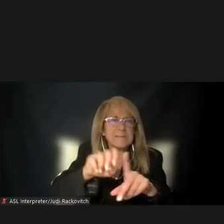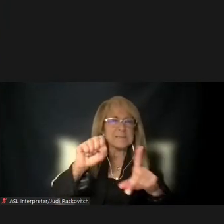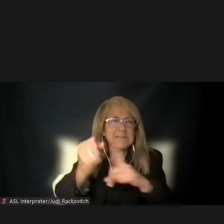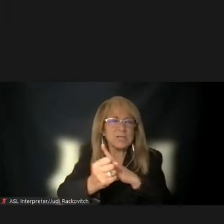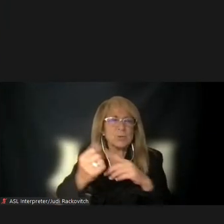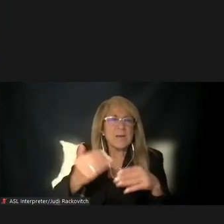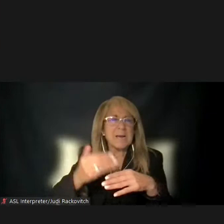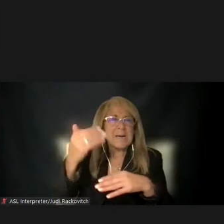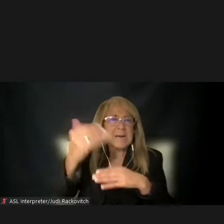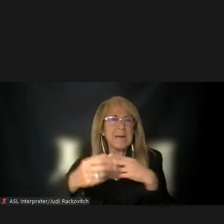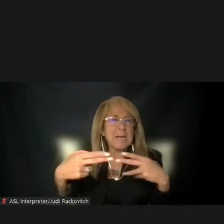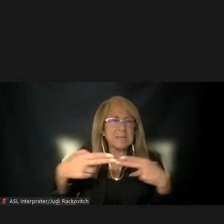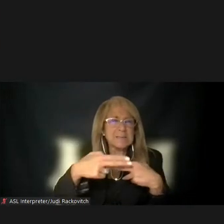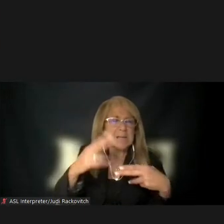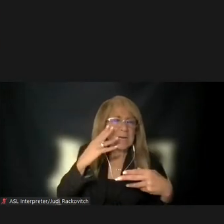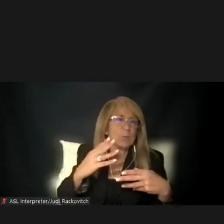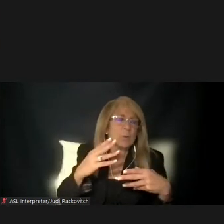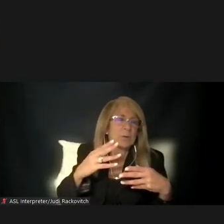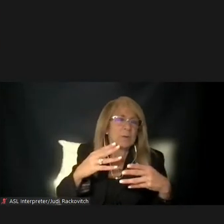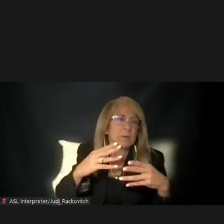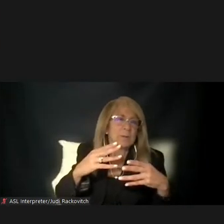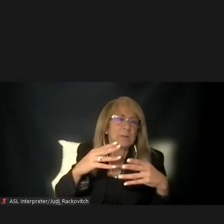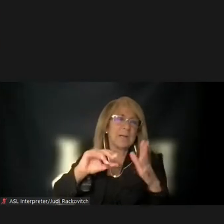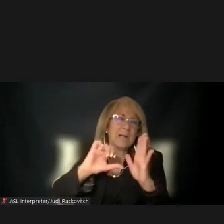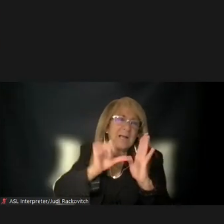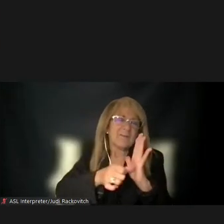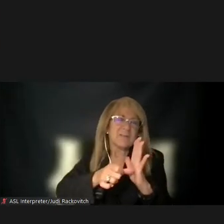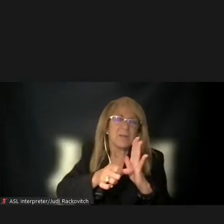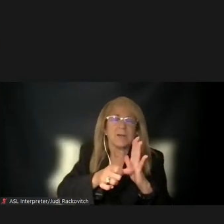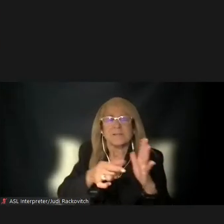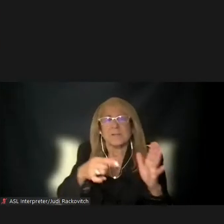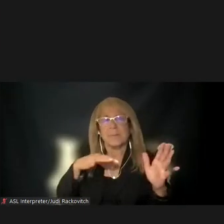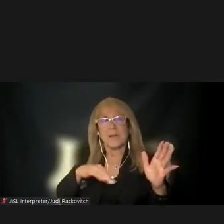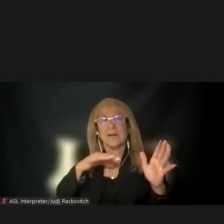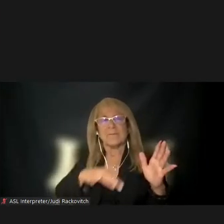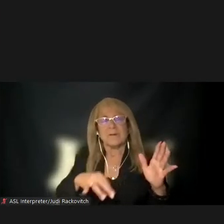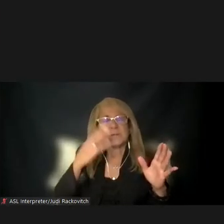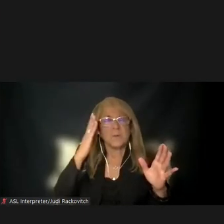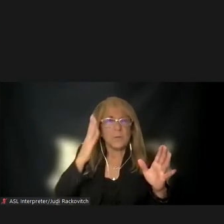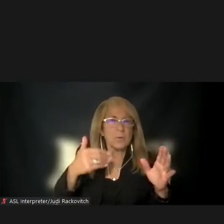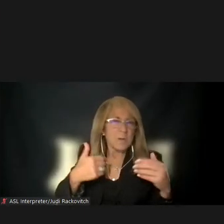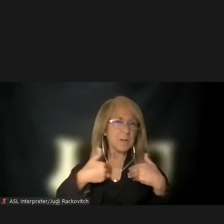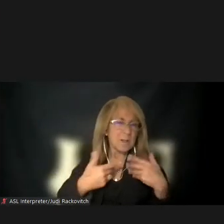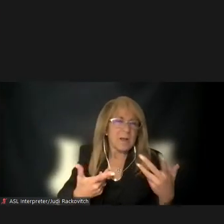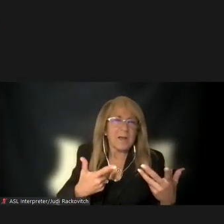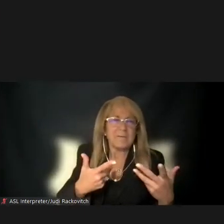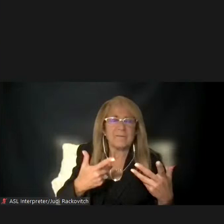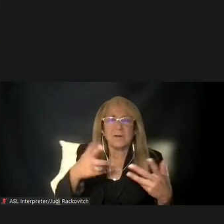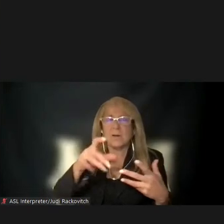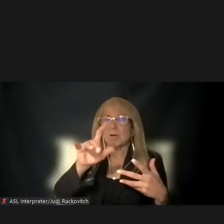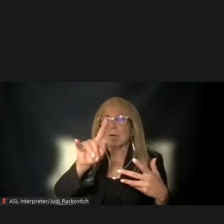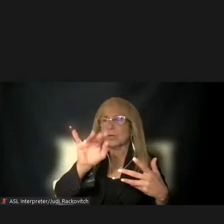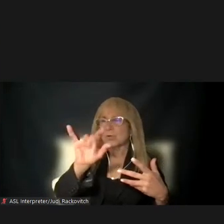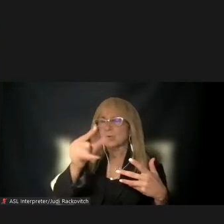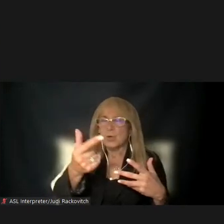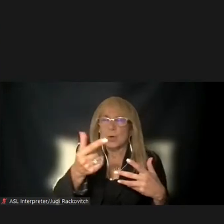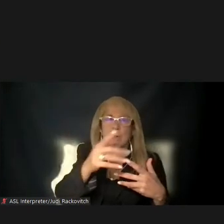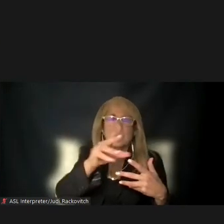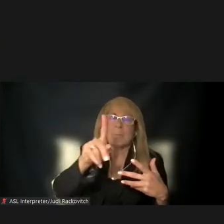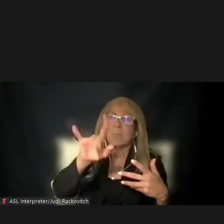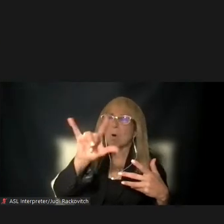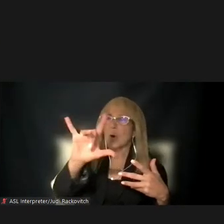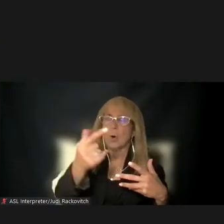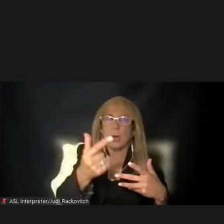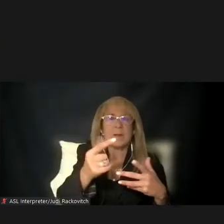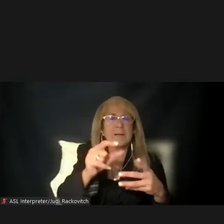highlight some of the potential benefits. We'll begin with effects where there would be new tolling infrastructure and tolling system equipment. These are effects that result